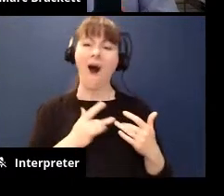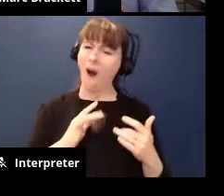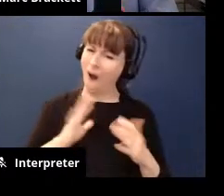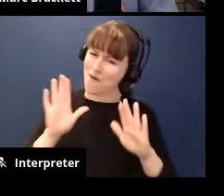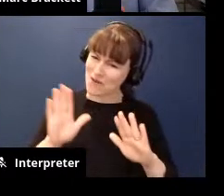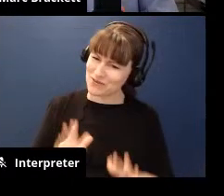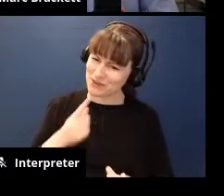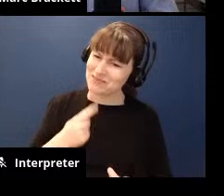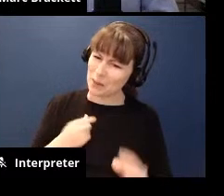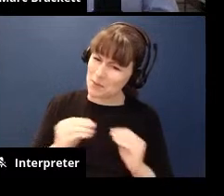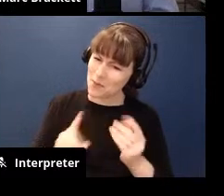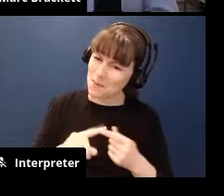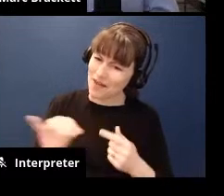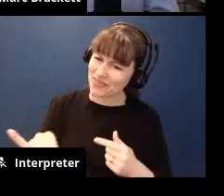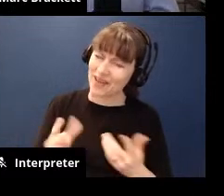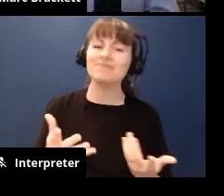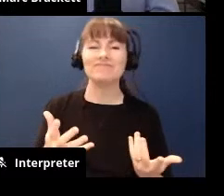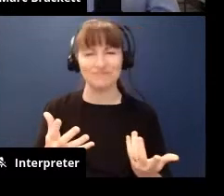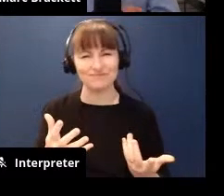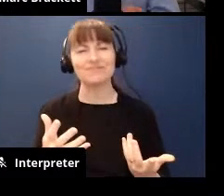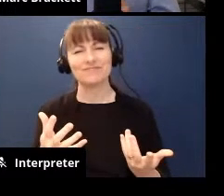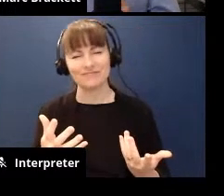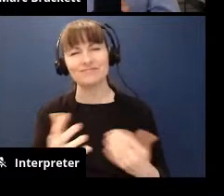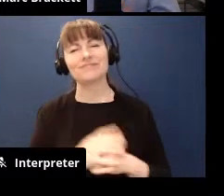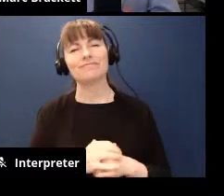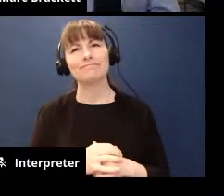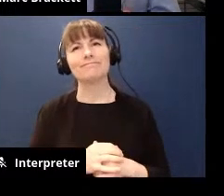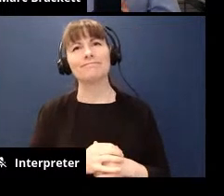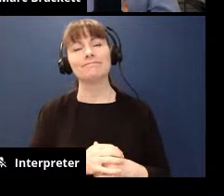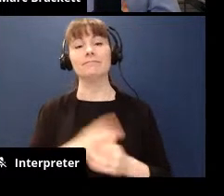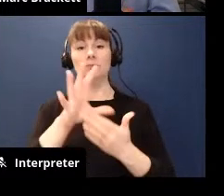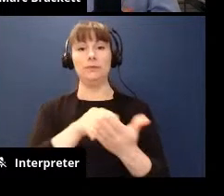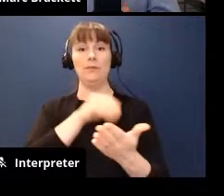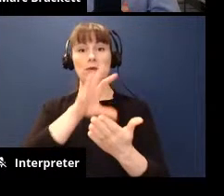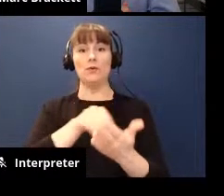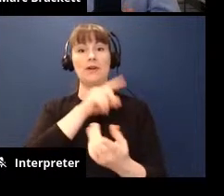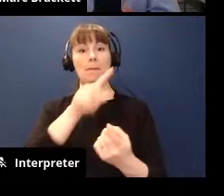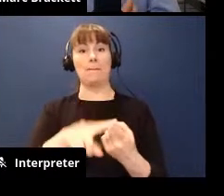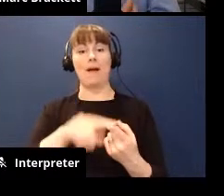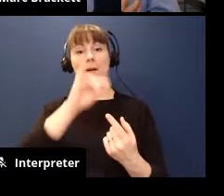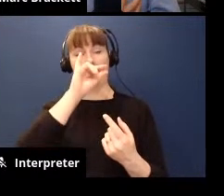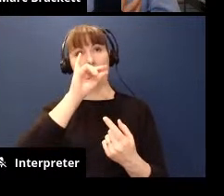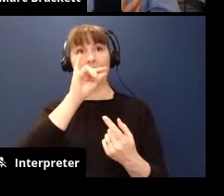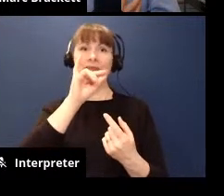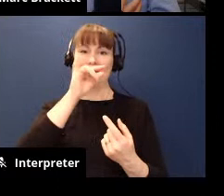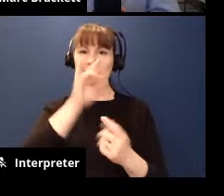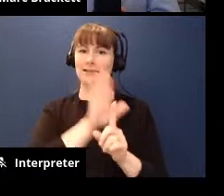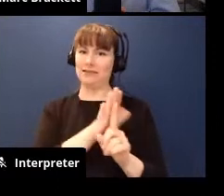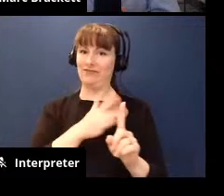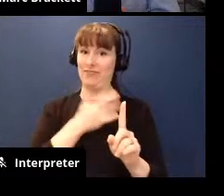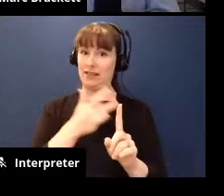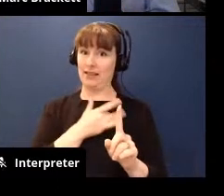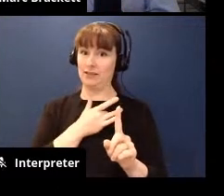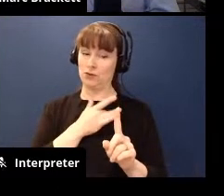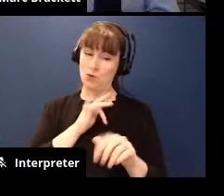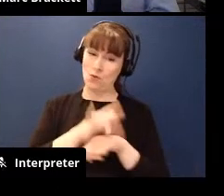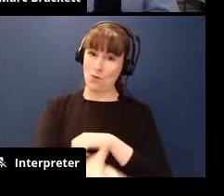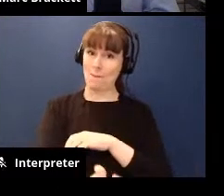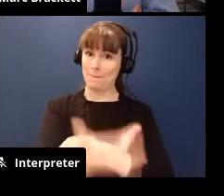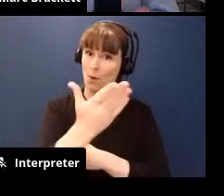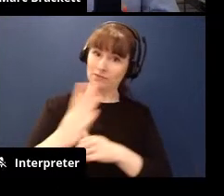wonderful tell me more about that and so you know learning about how your kid is feeling first thing in the morning learning